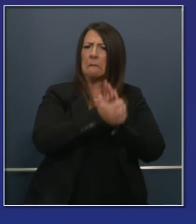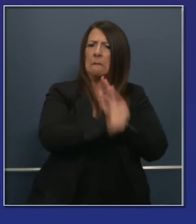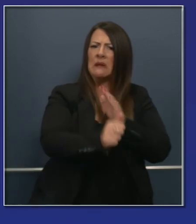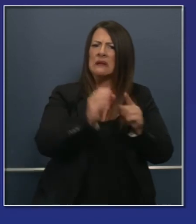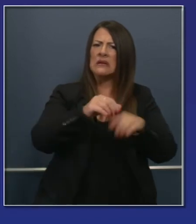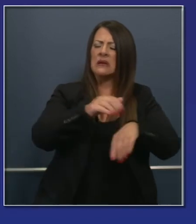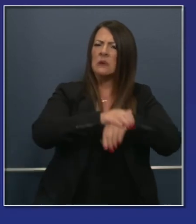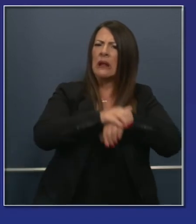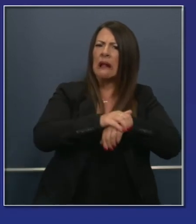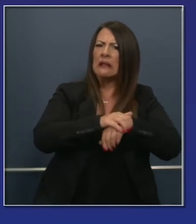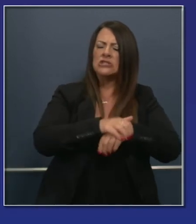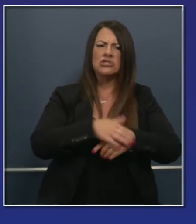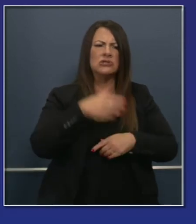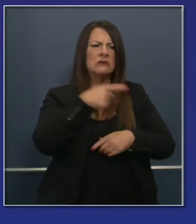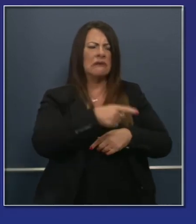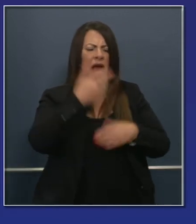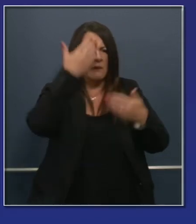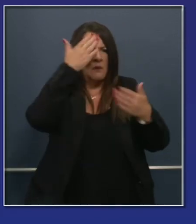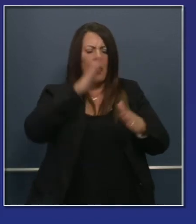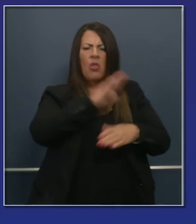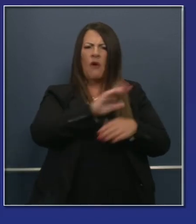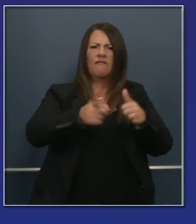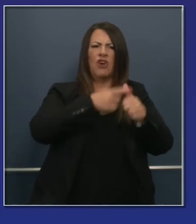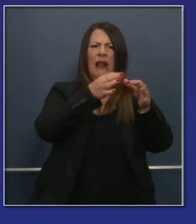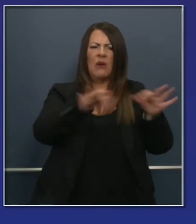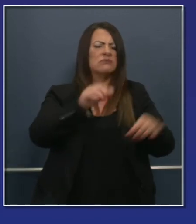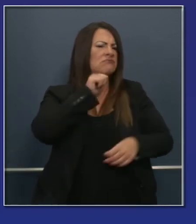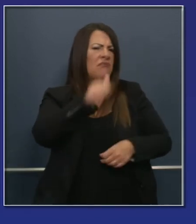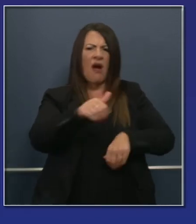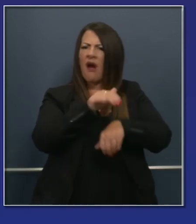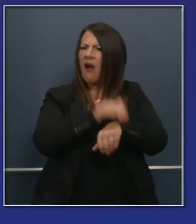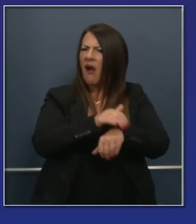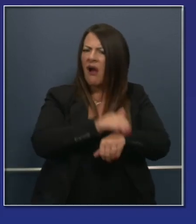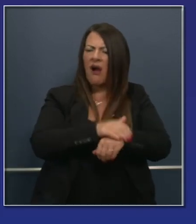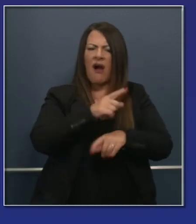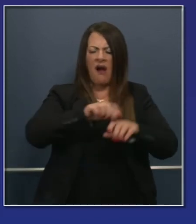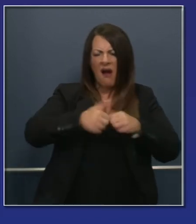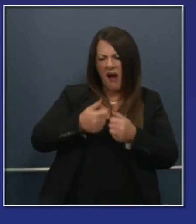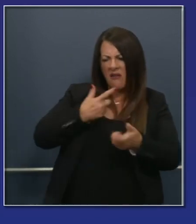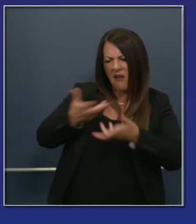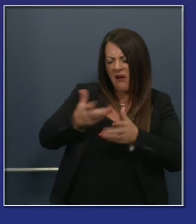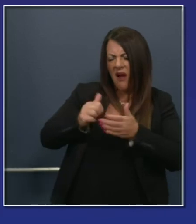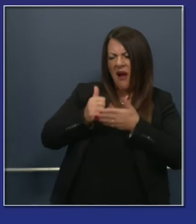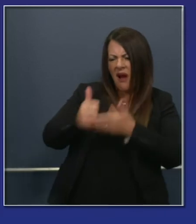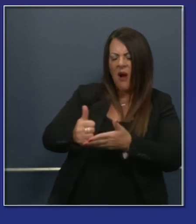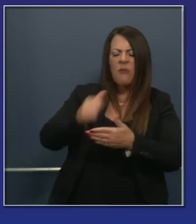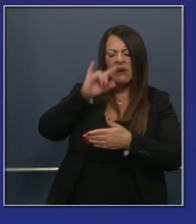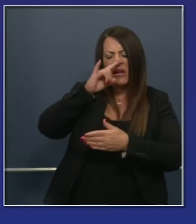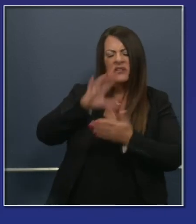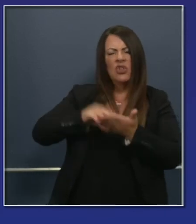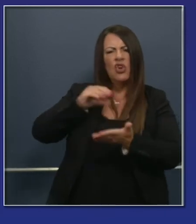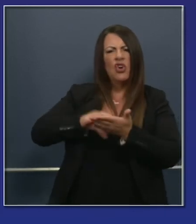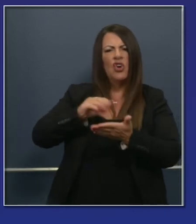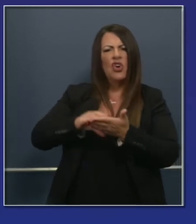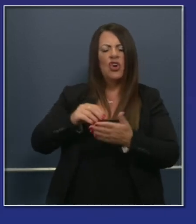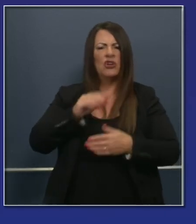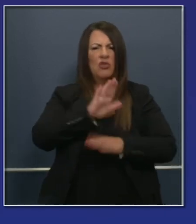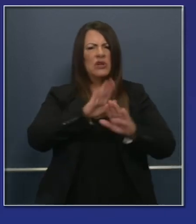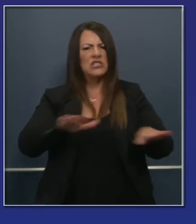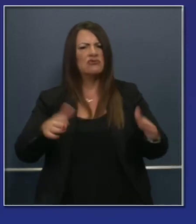English so ESL learners English second language learners and obviously meeting the needs of those with special